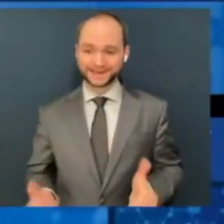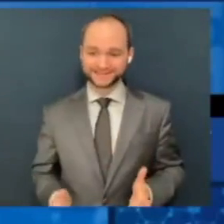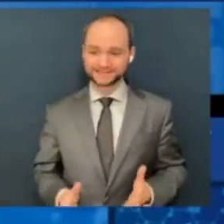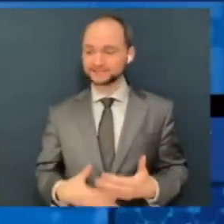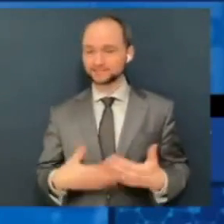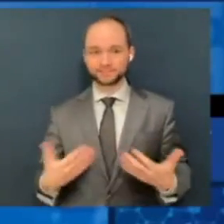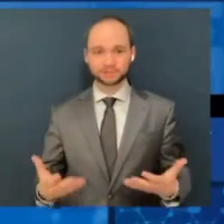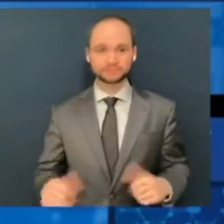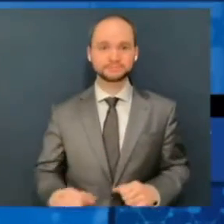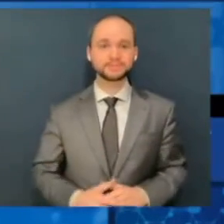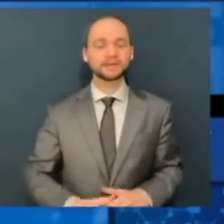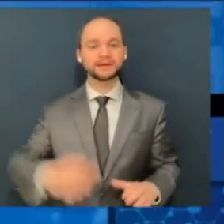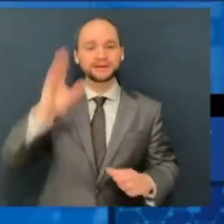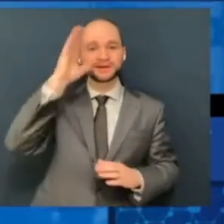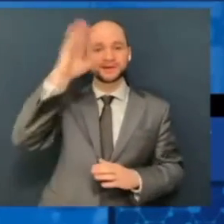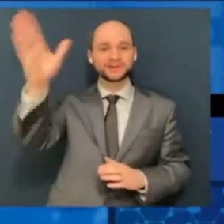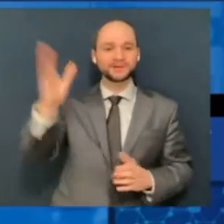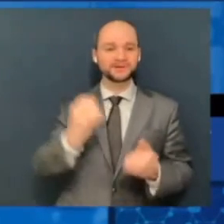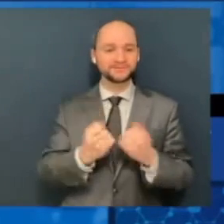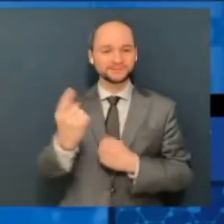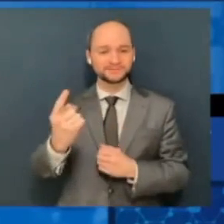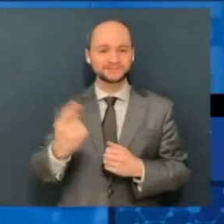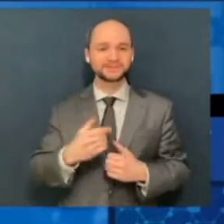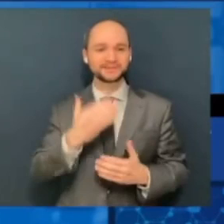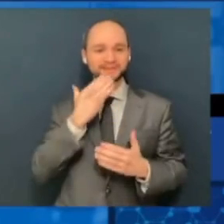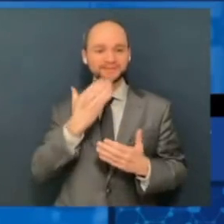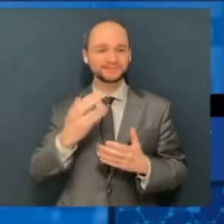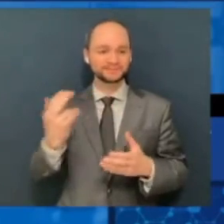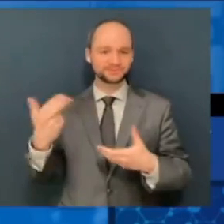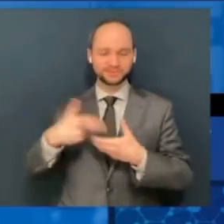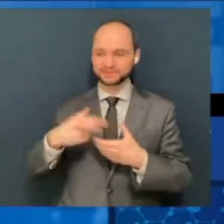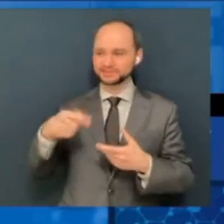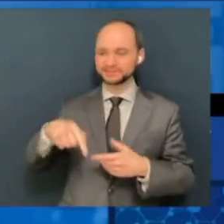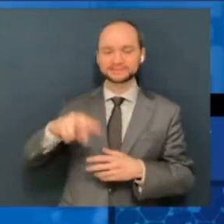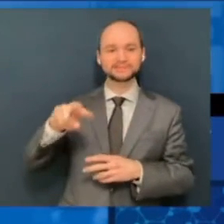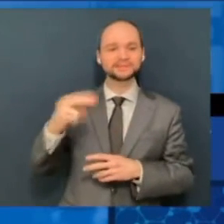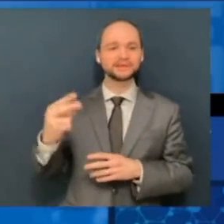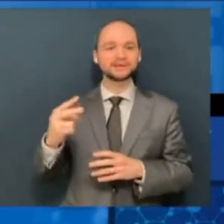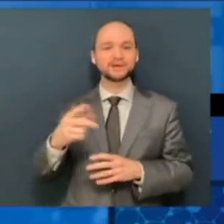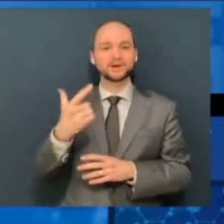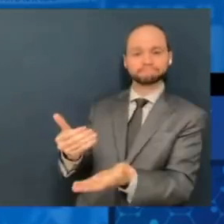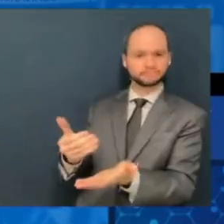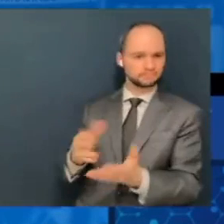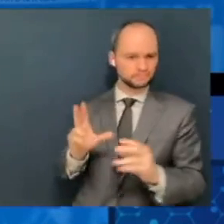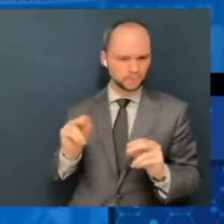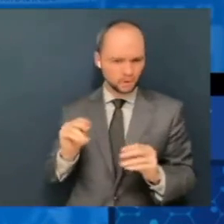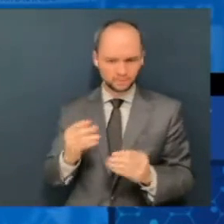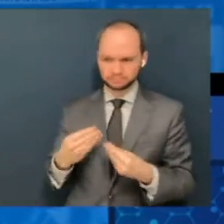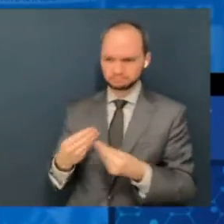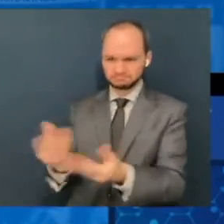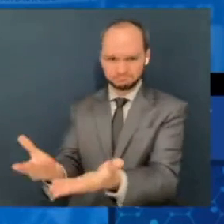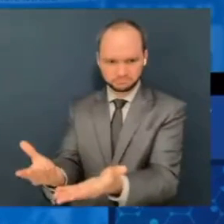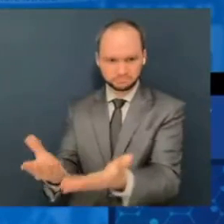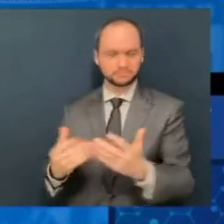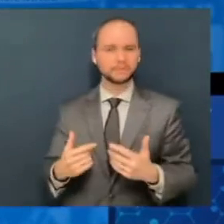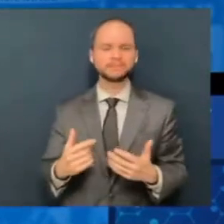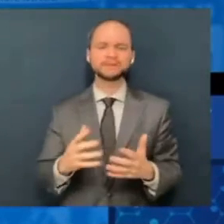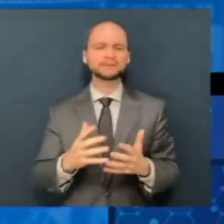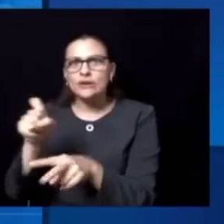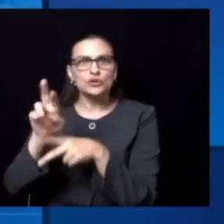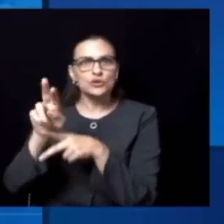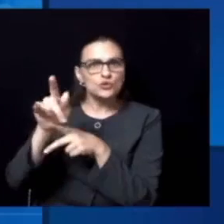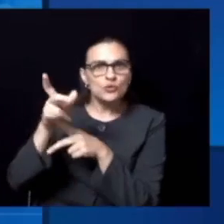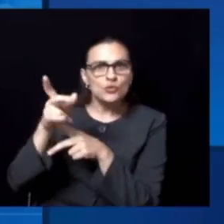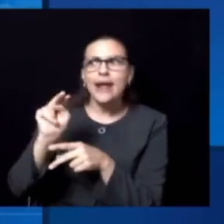Hello, everyone. Thank you for joining together for the second global COVID-19 summit. This pandemic isn't over.